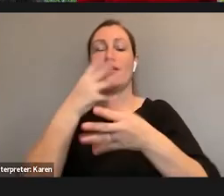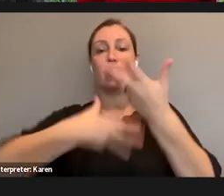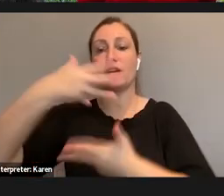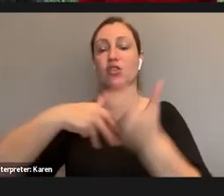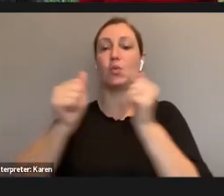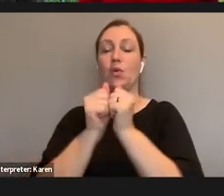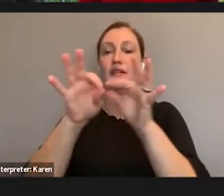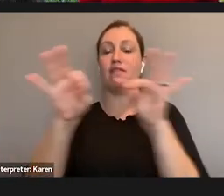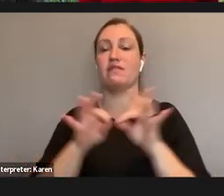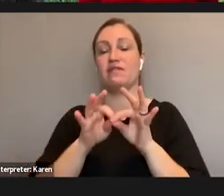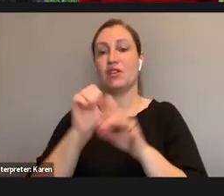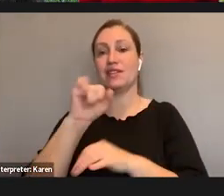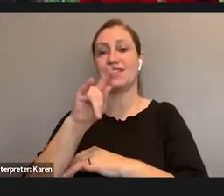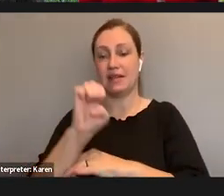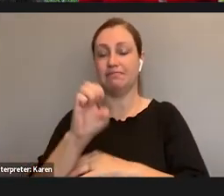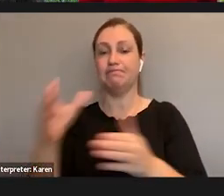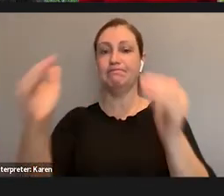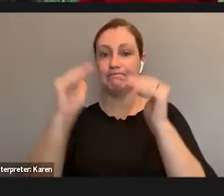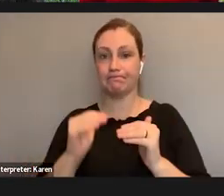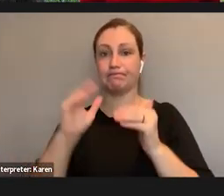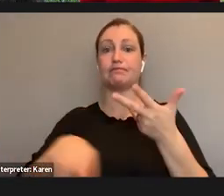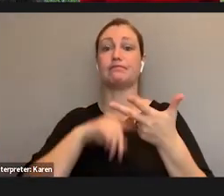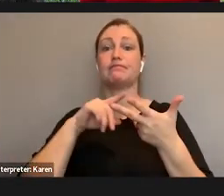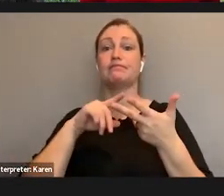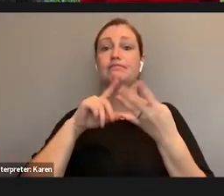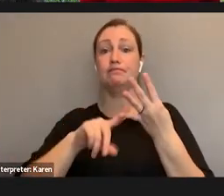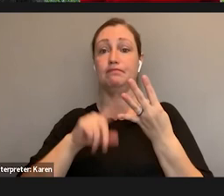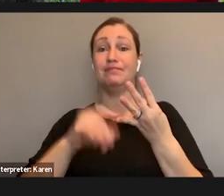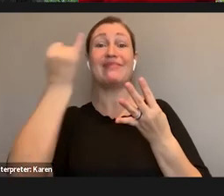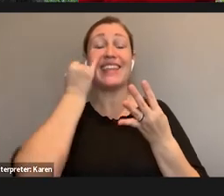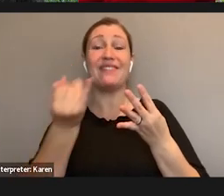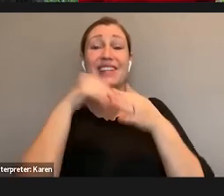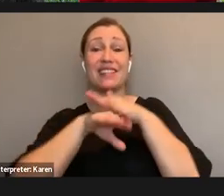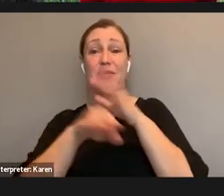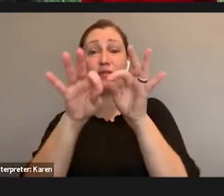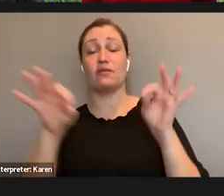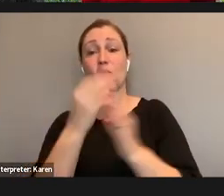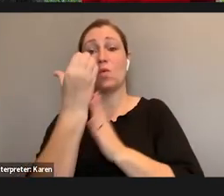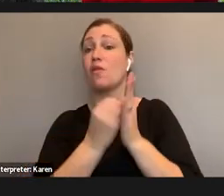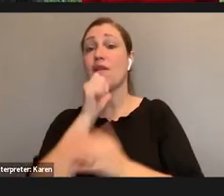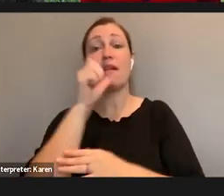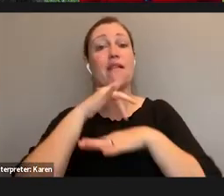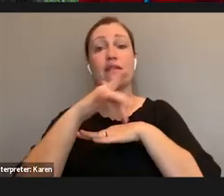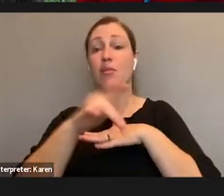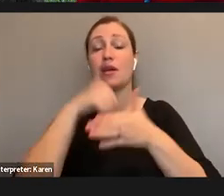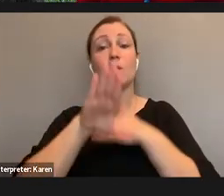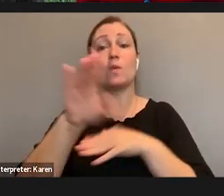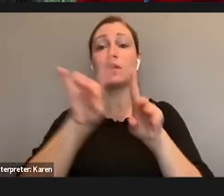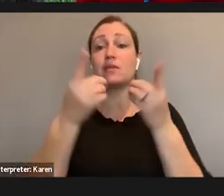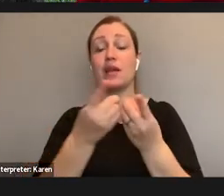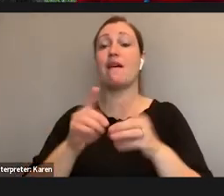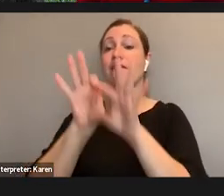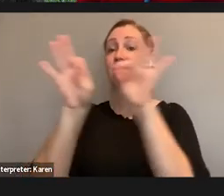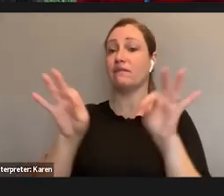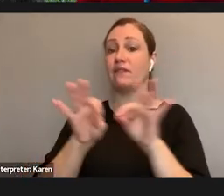And then if accessible field courses are not available in your department, then field work should not